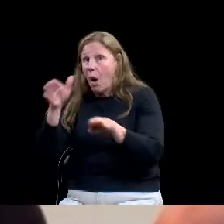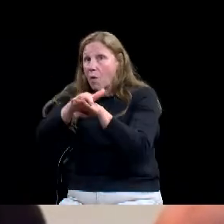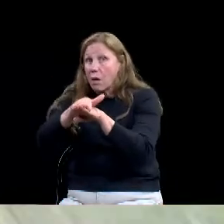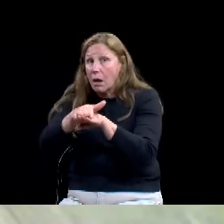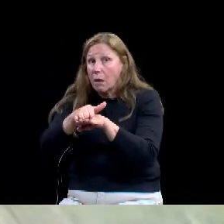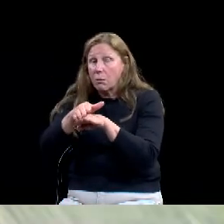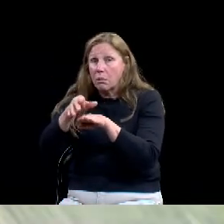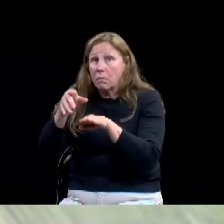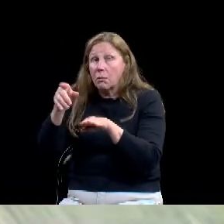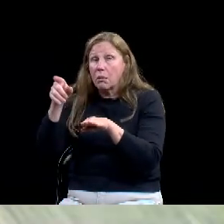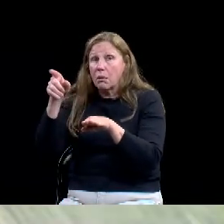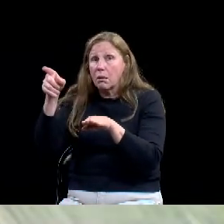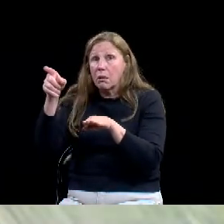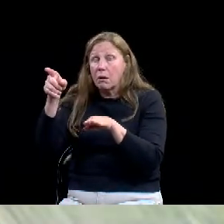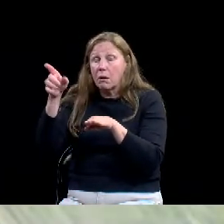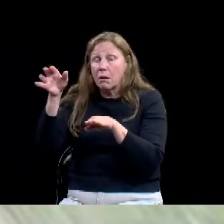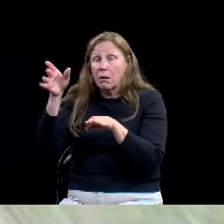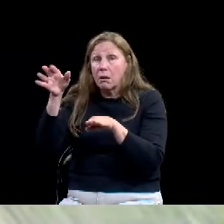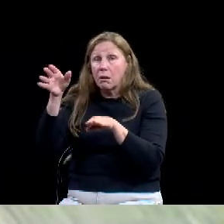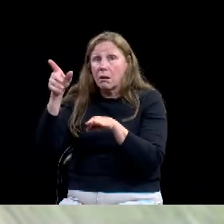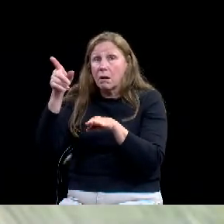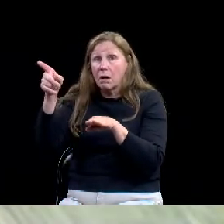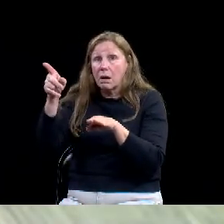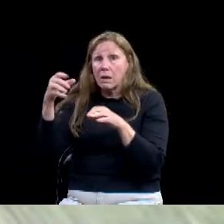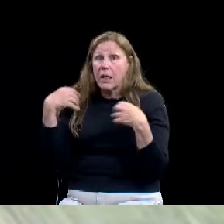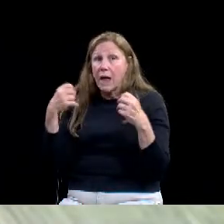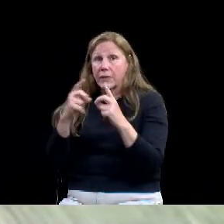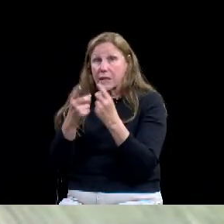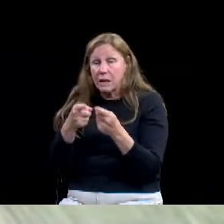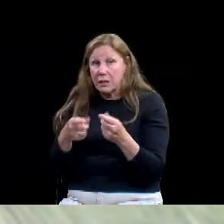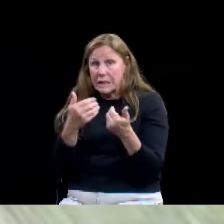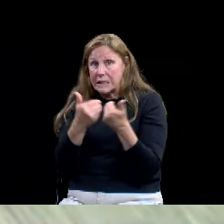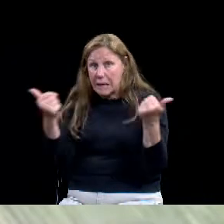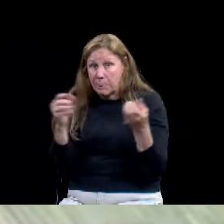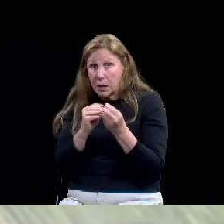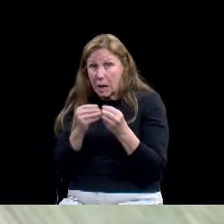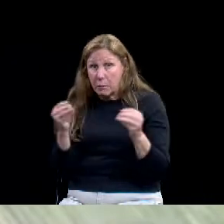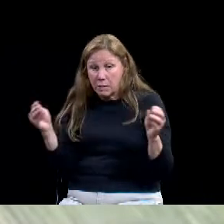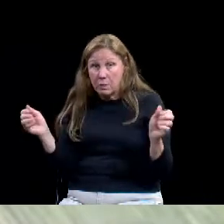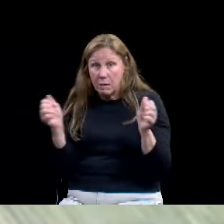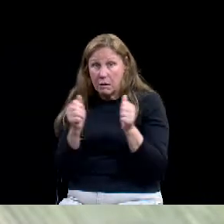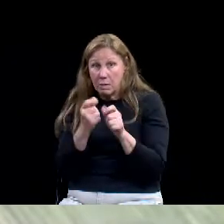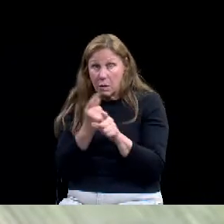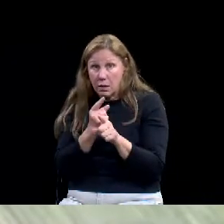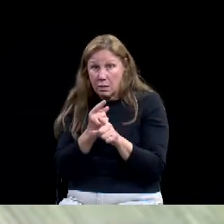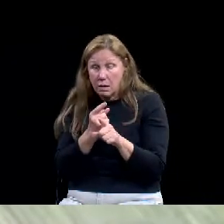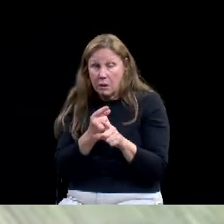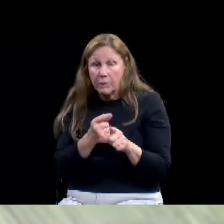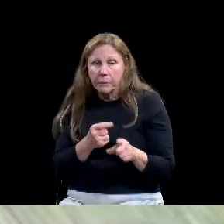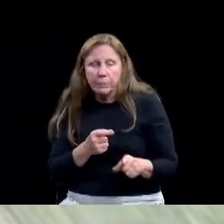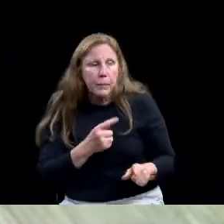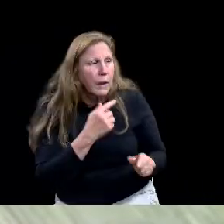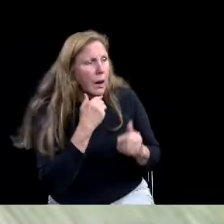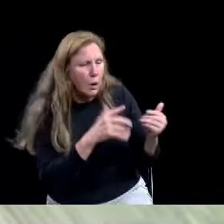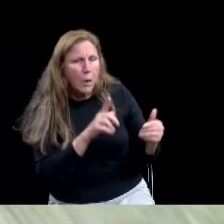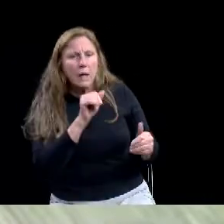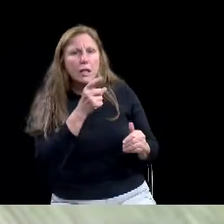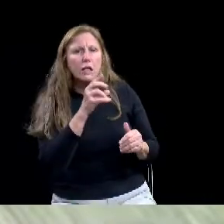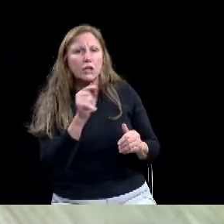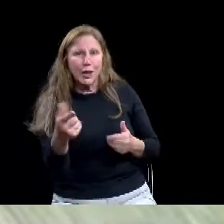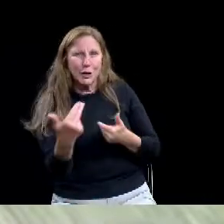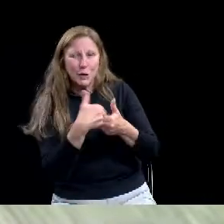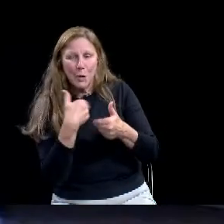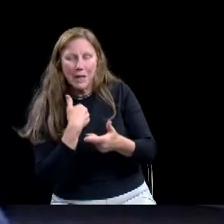Go ahead, LaShonda. I see you join us of public that doesn't know LaShonda. Marley Horn is our director of public health who's joined the call.